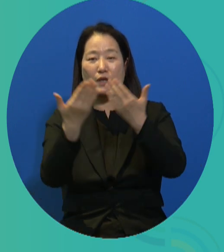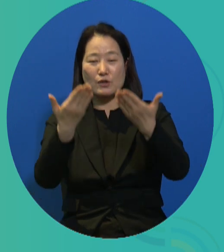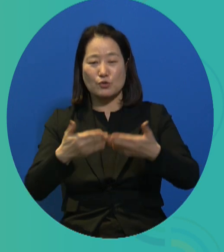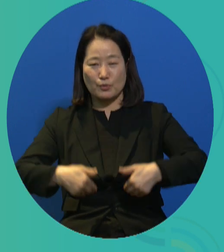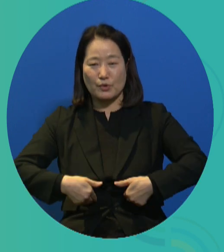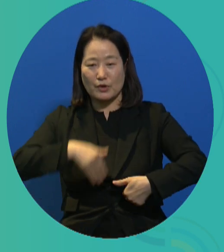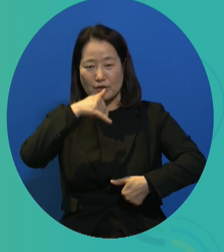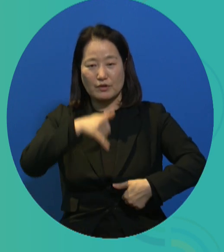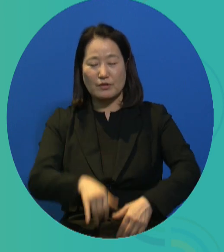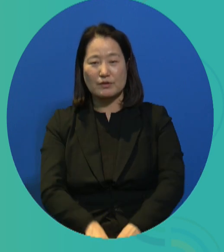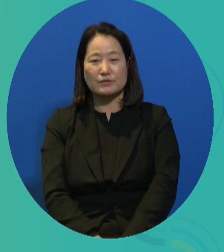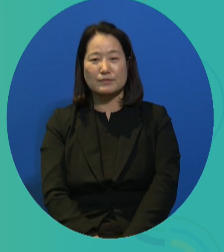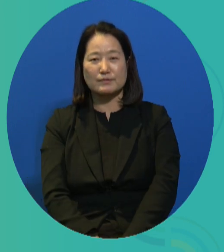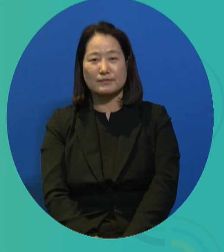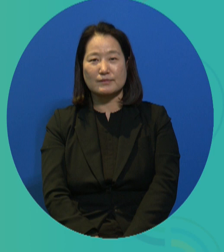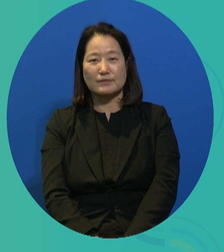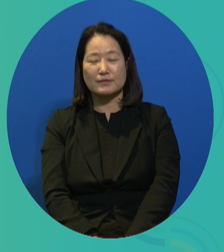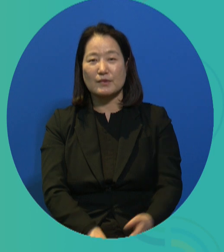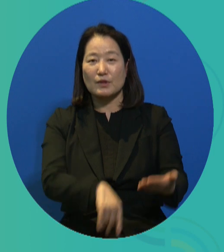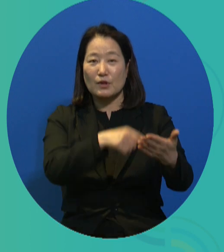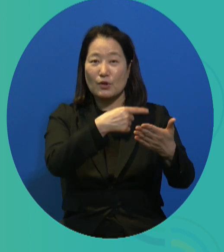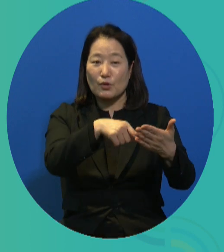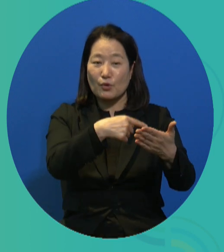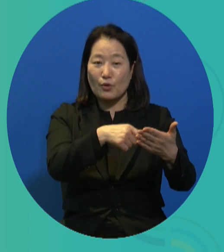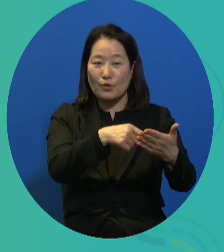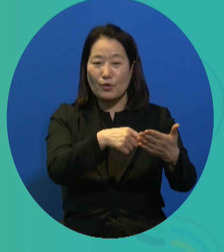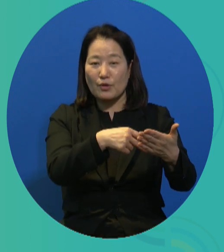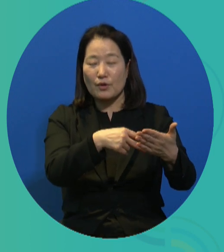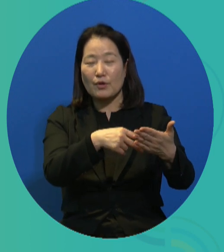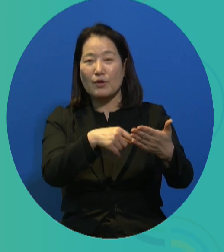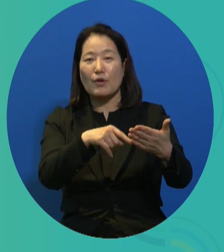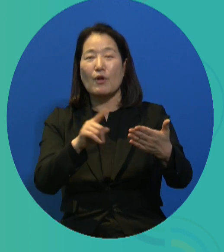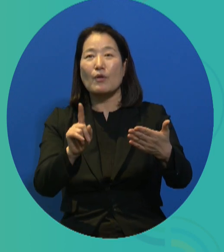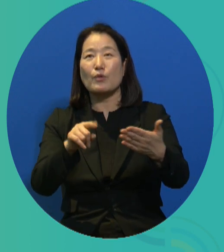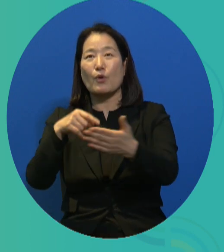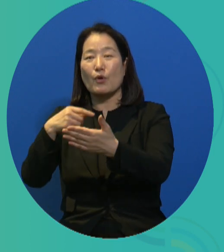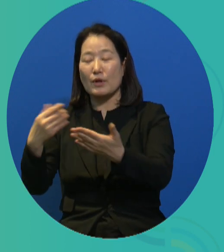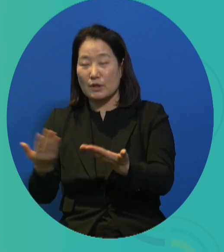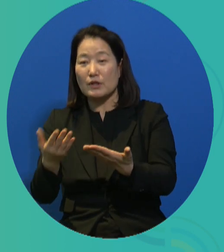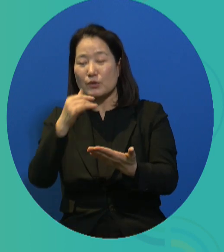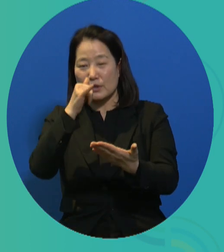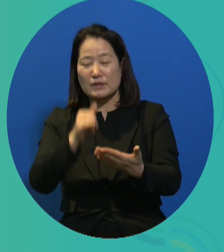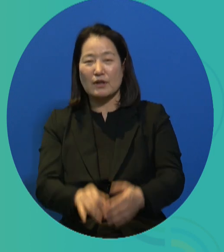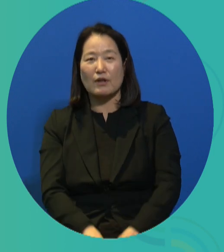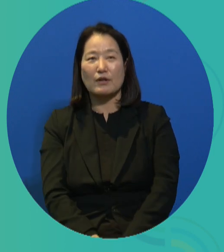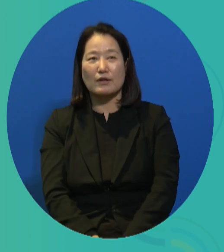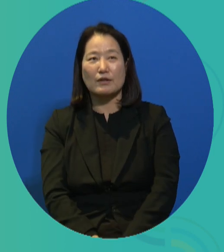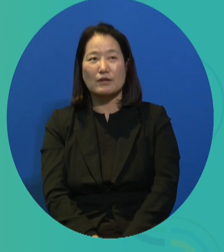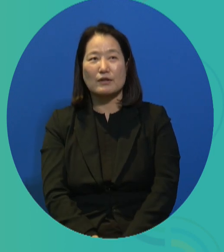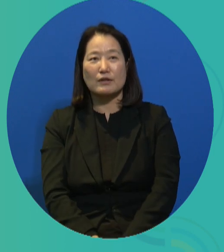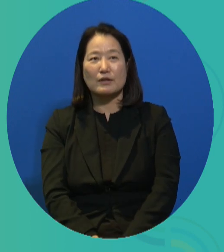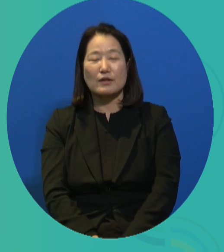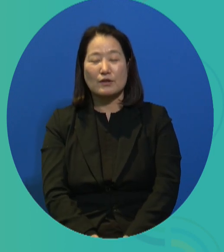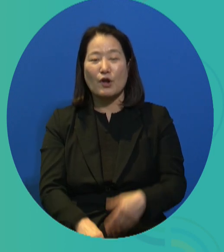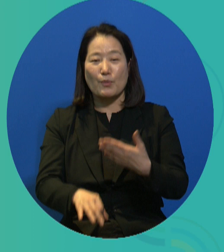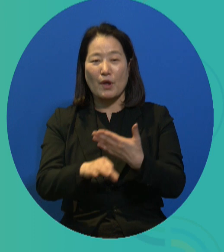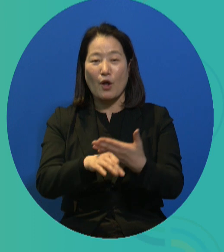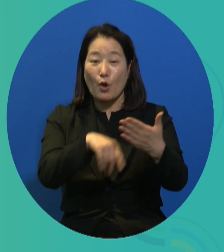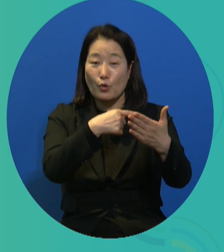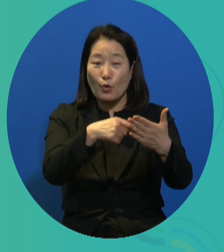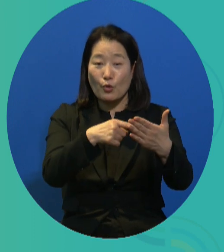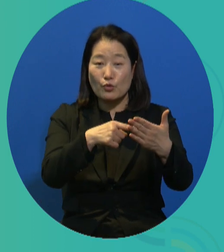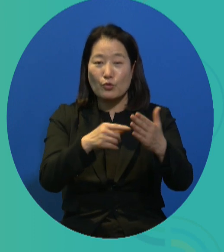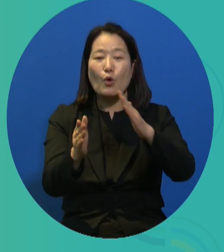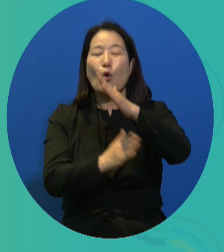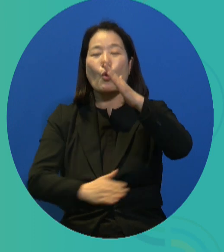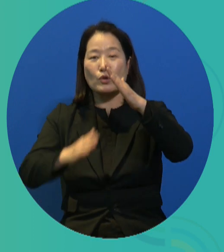we look at the example of education, for example, education is also a right and a duty, which is why the